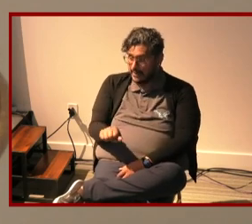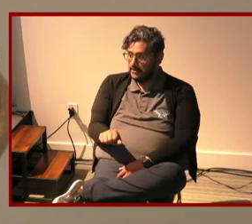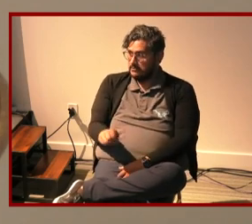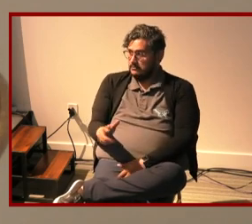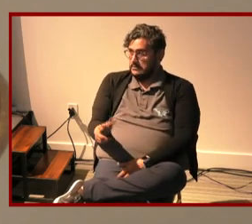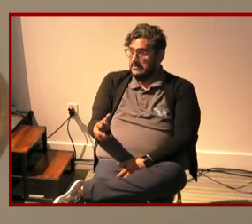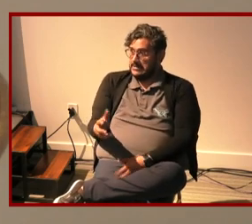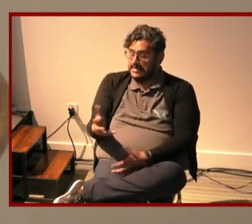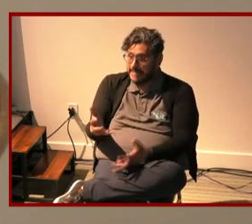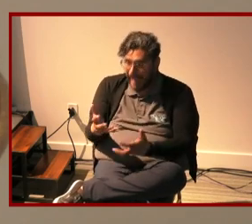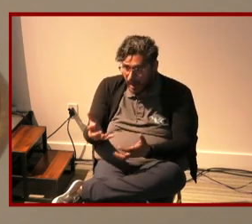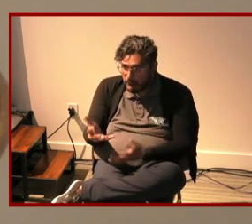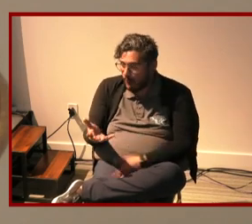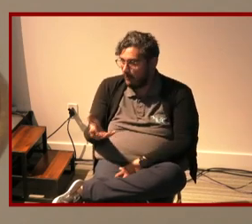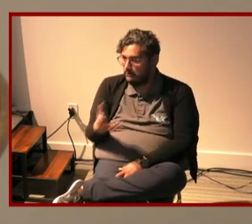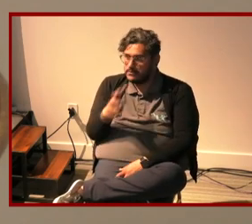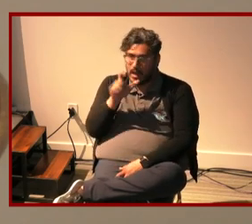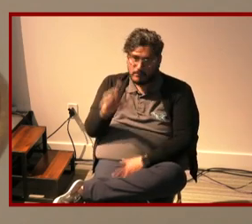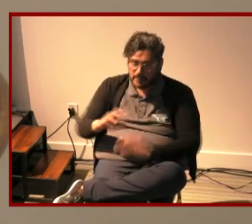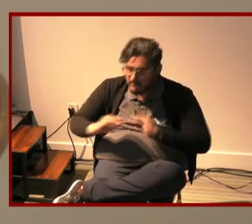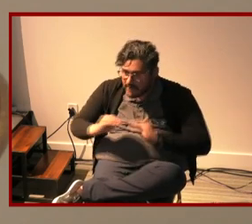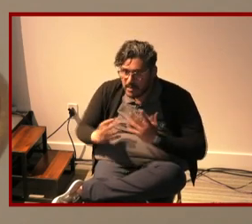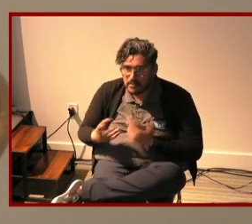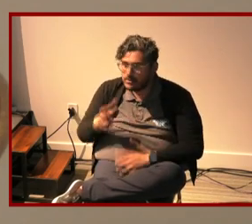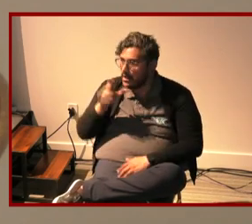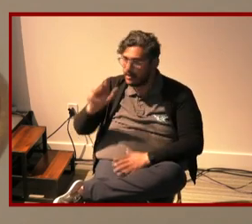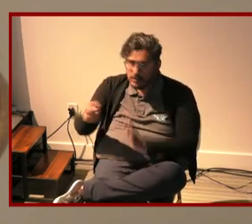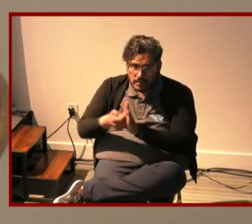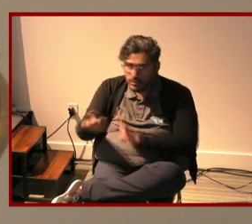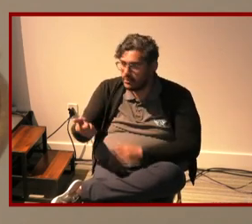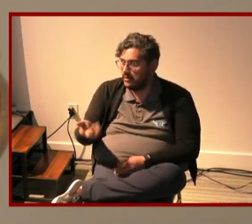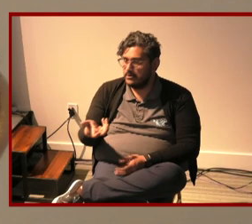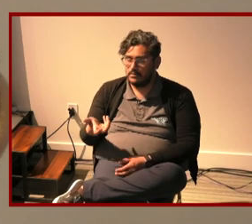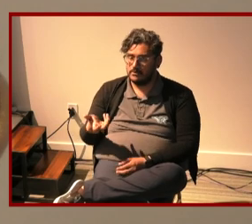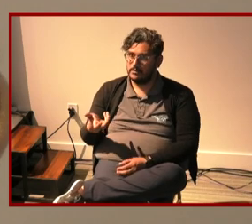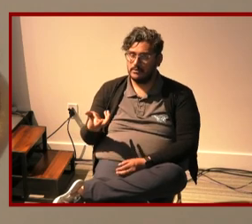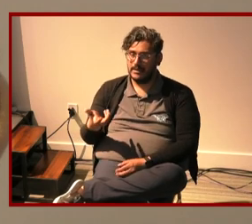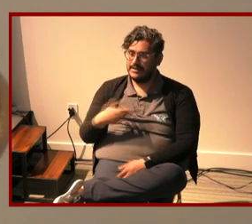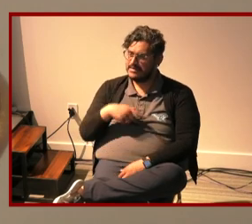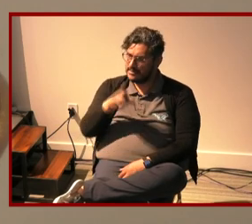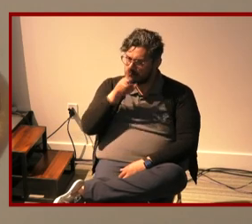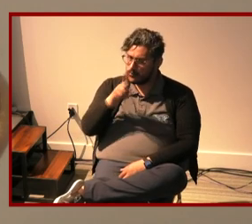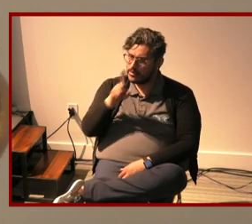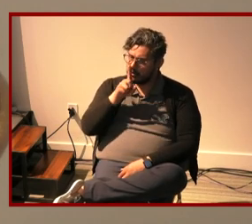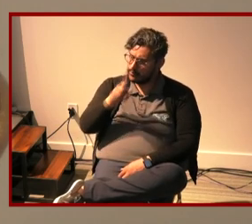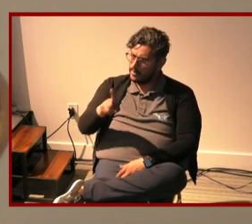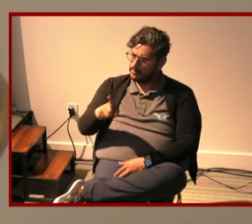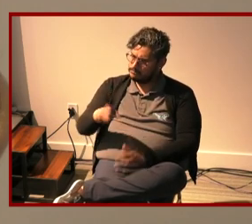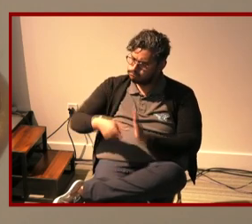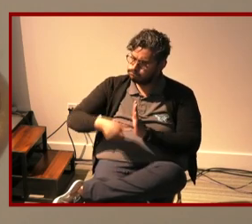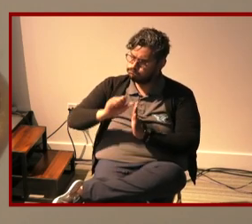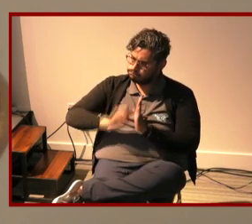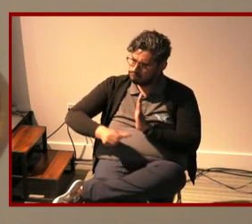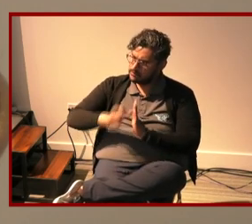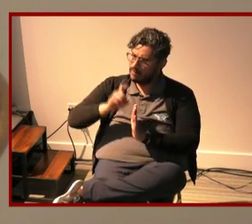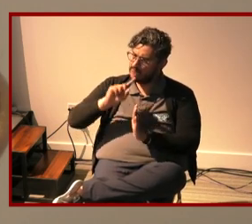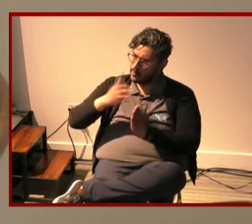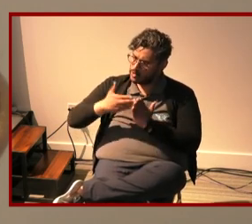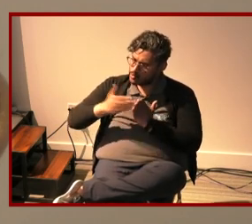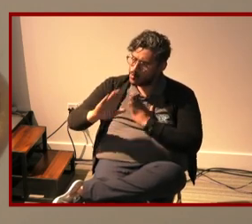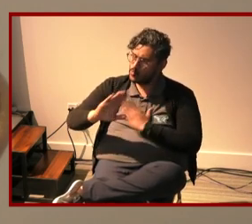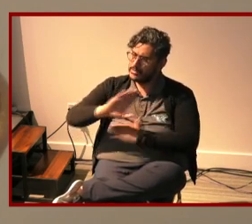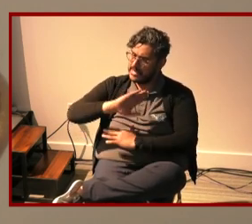it doesn't it shouldn't be fixed and it shouldn't be eliminated and um really really pushing hard against exclusion and